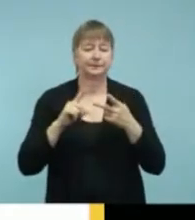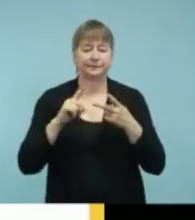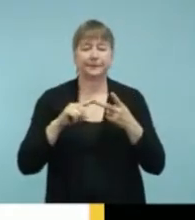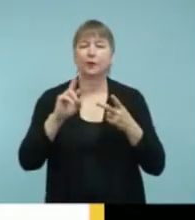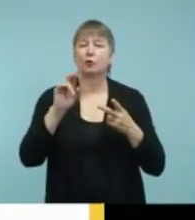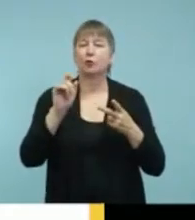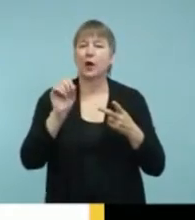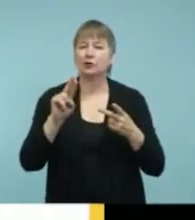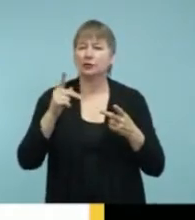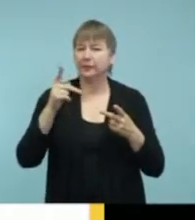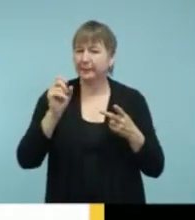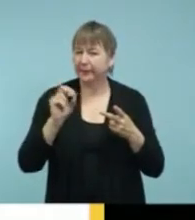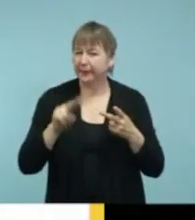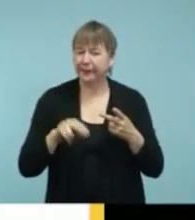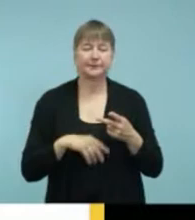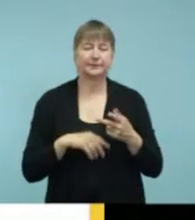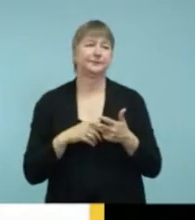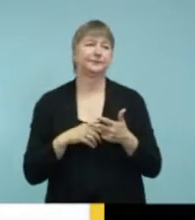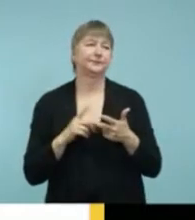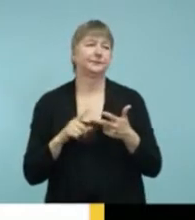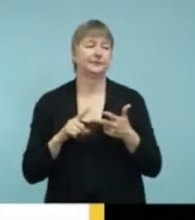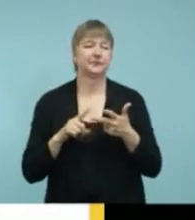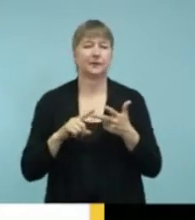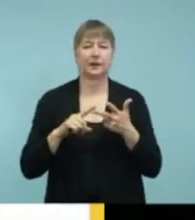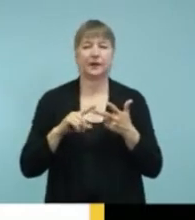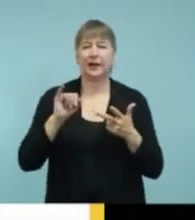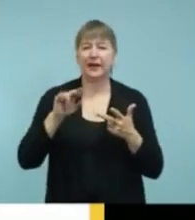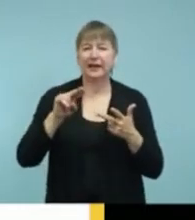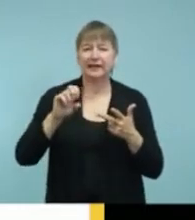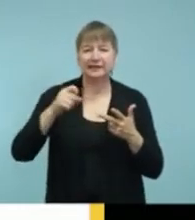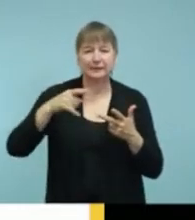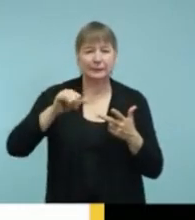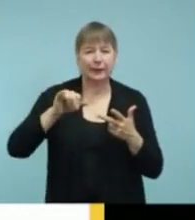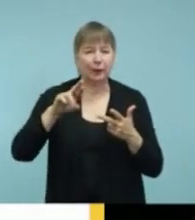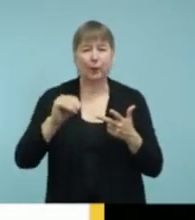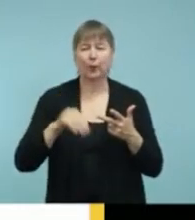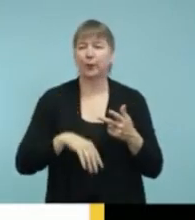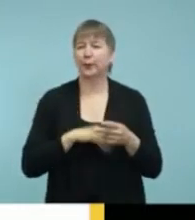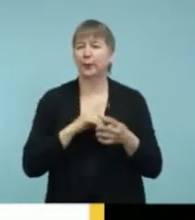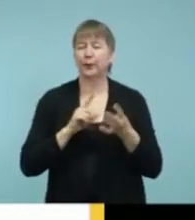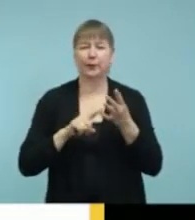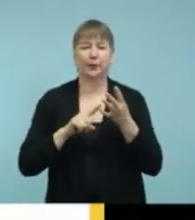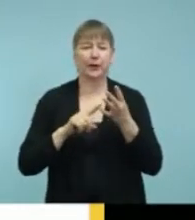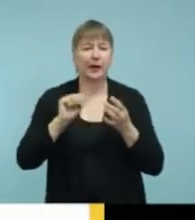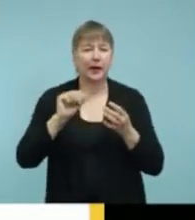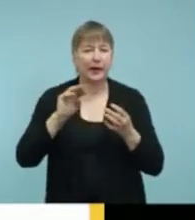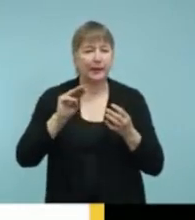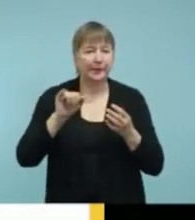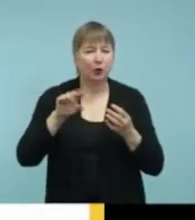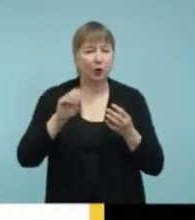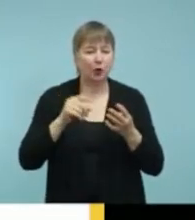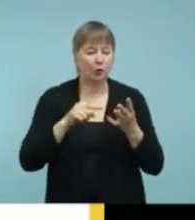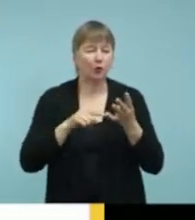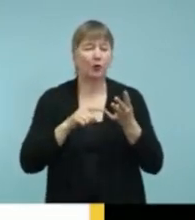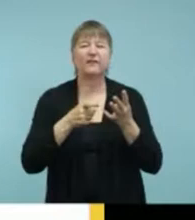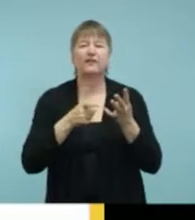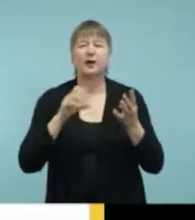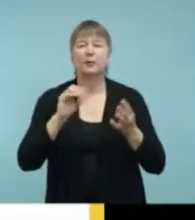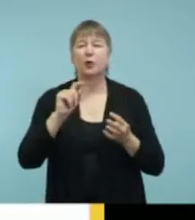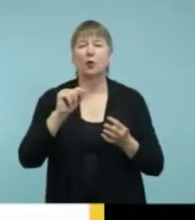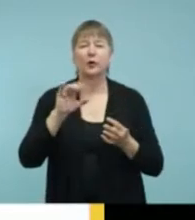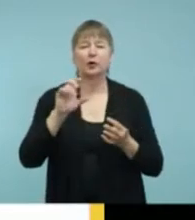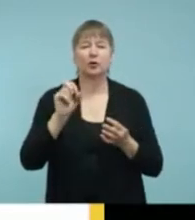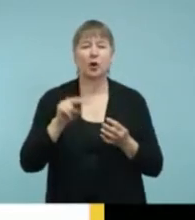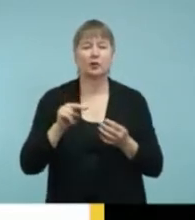We have the Inspiro. We have the Amigo from Oticon, which is in the bottom left-hand